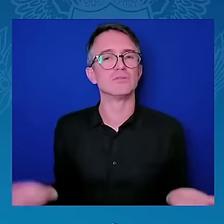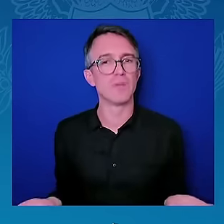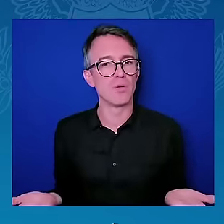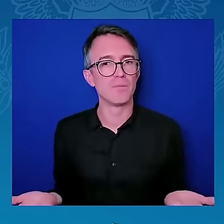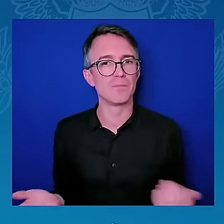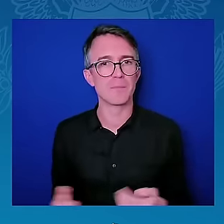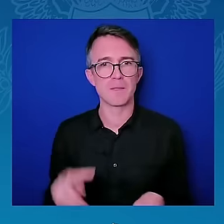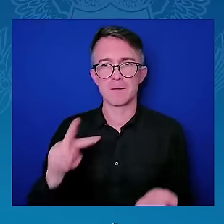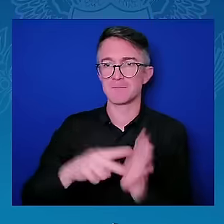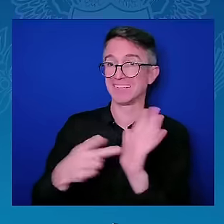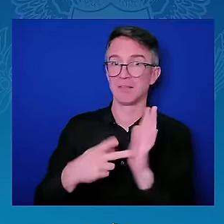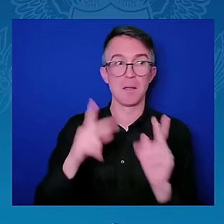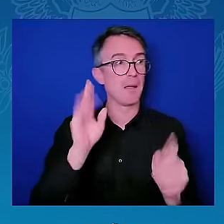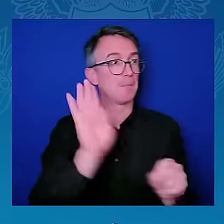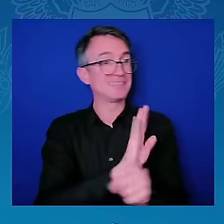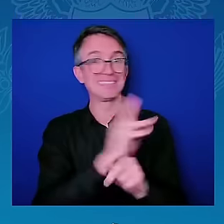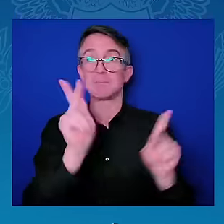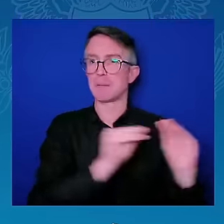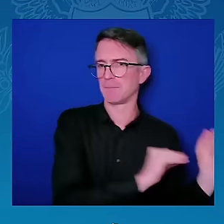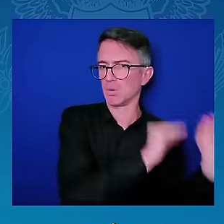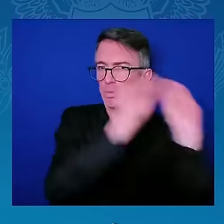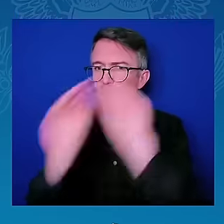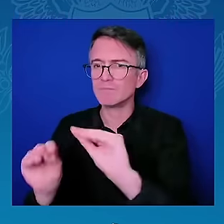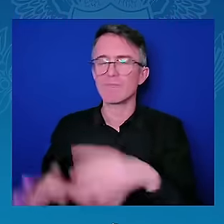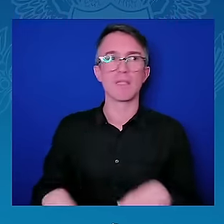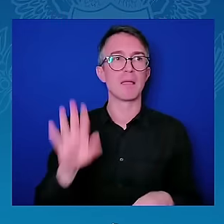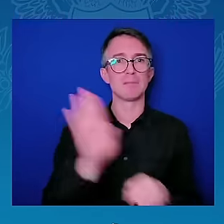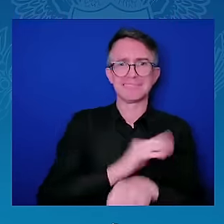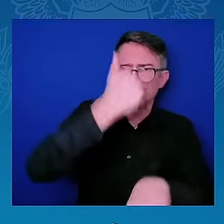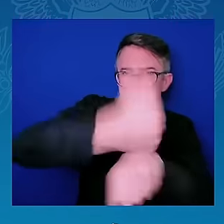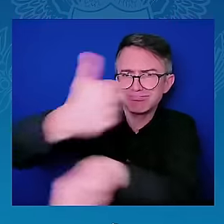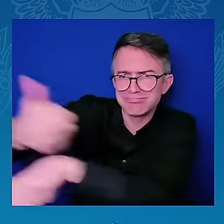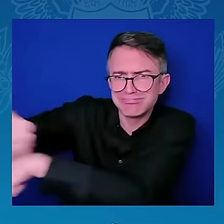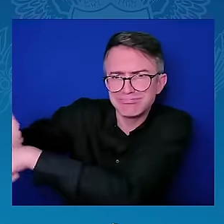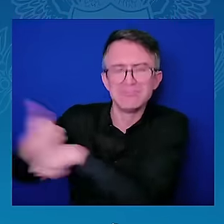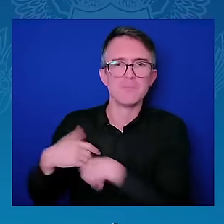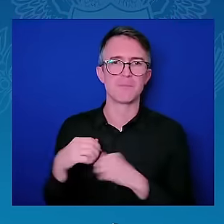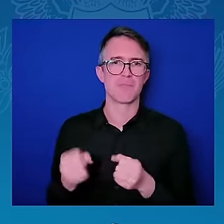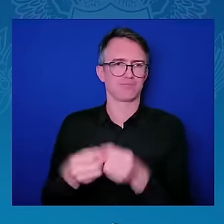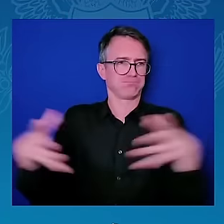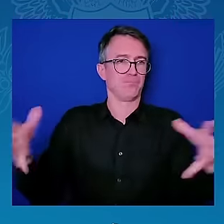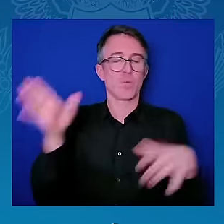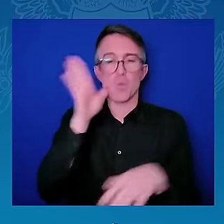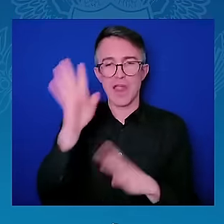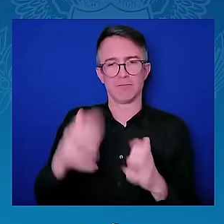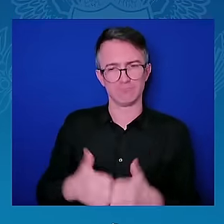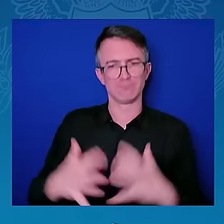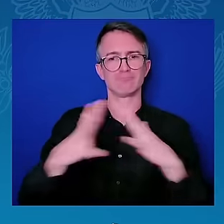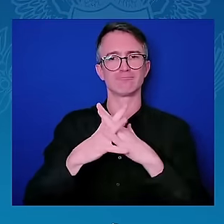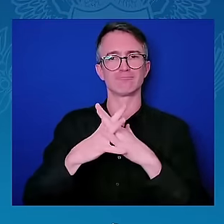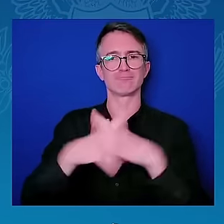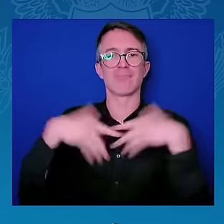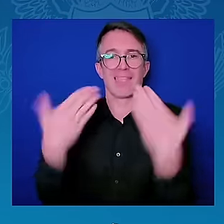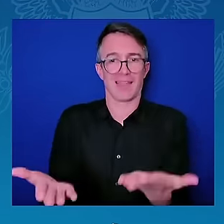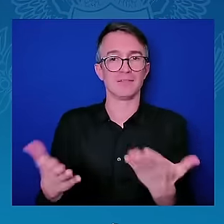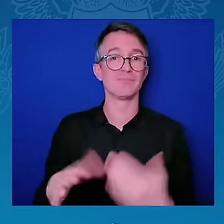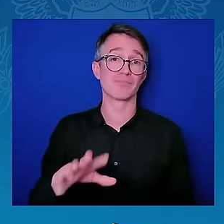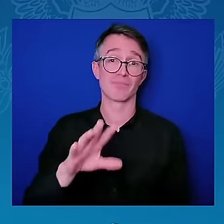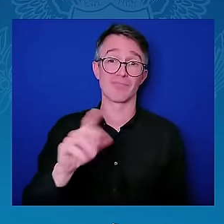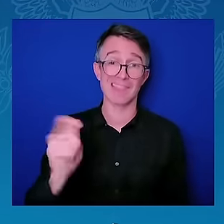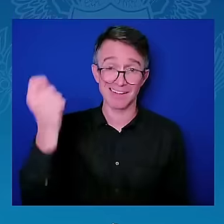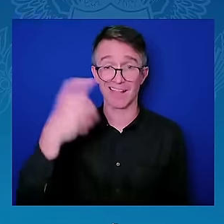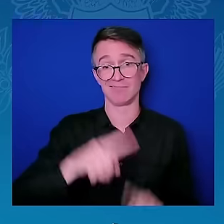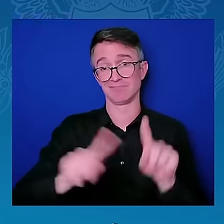exist in the African continent. And therefore, technology is the biggest enabler, the biggest